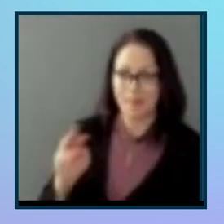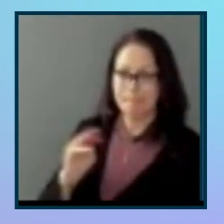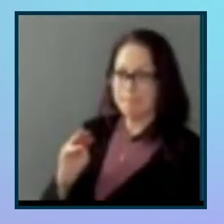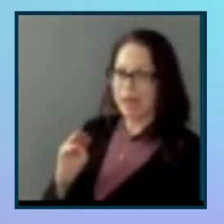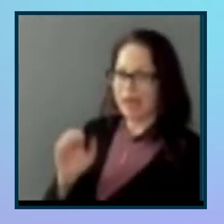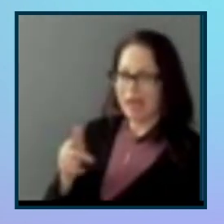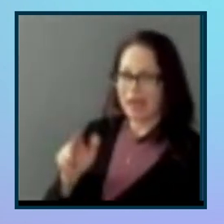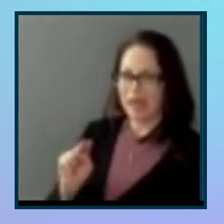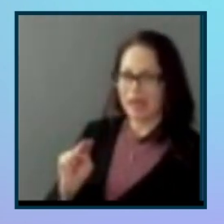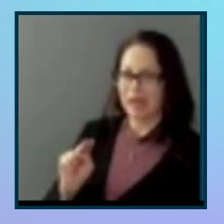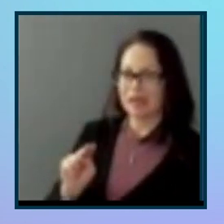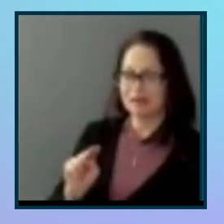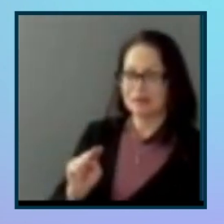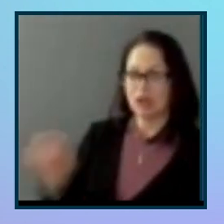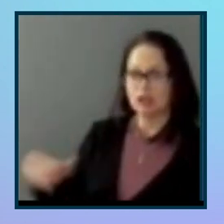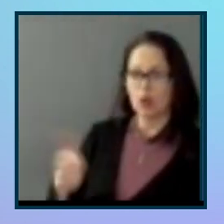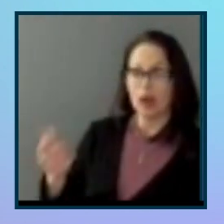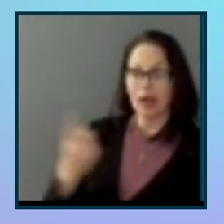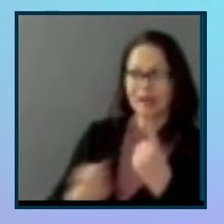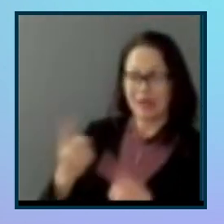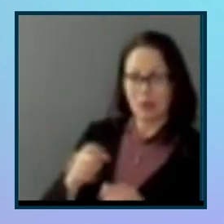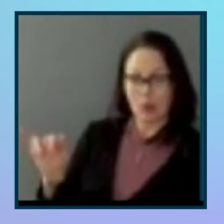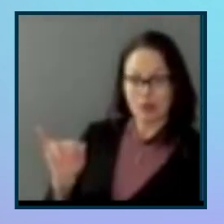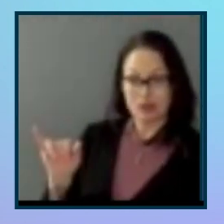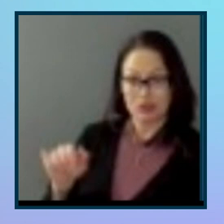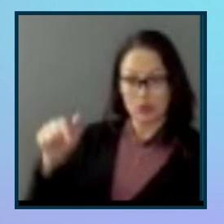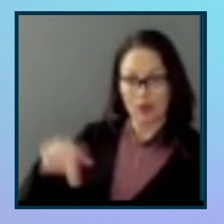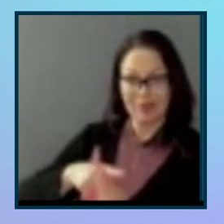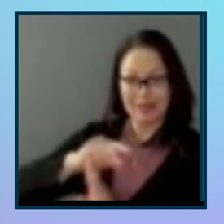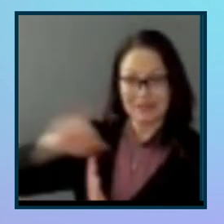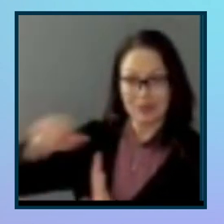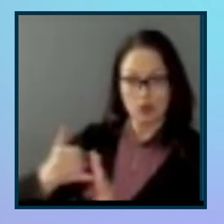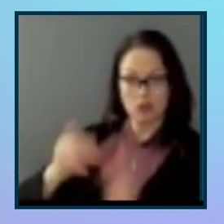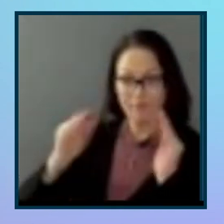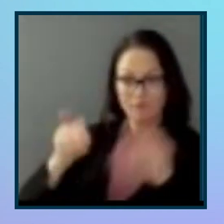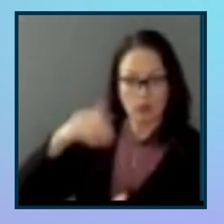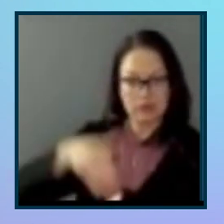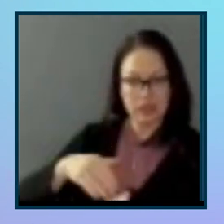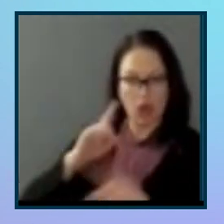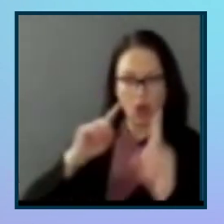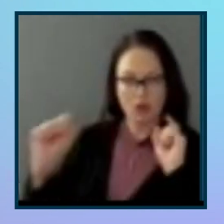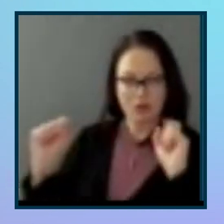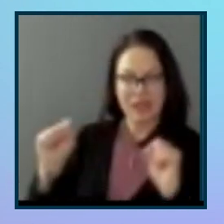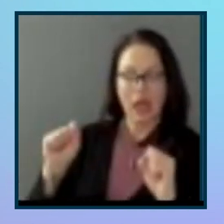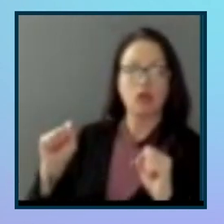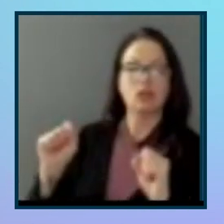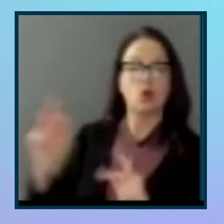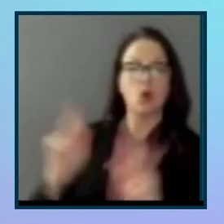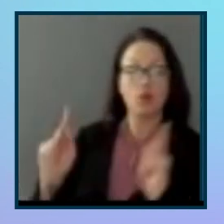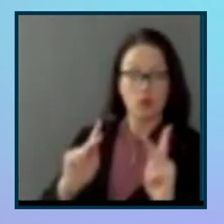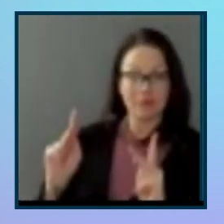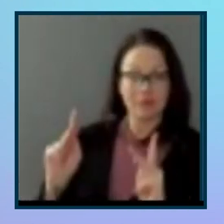Great. So another question came through, this project is focused on sound. So for users who are